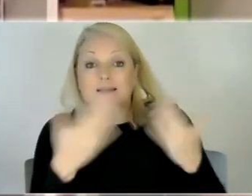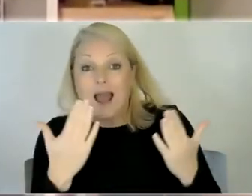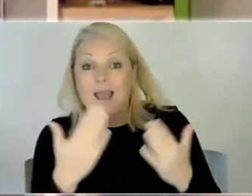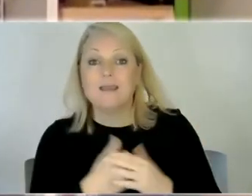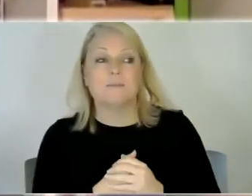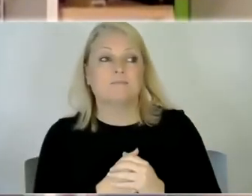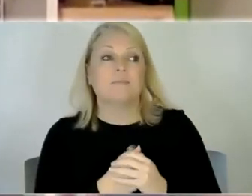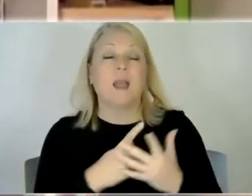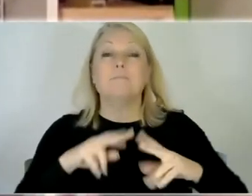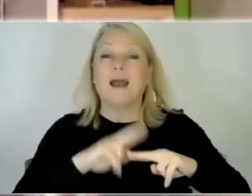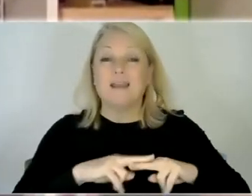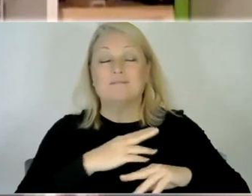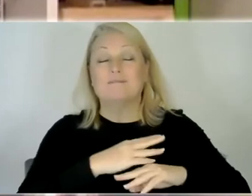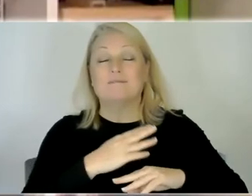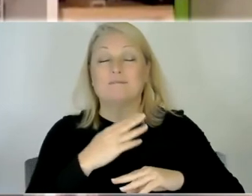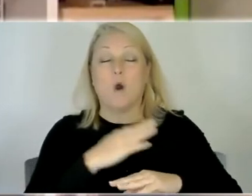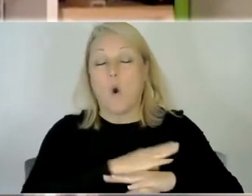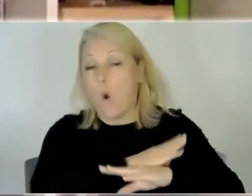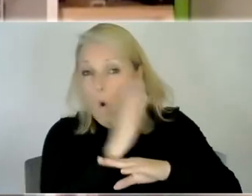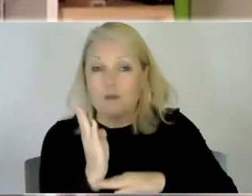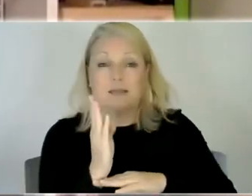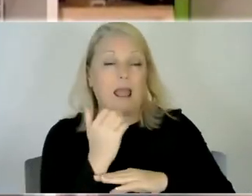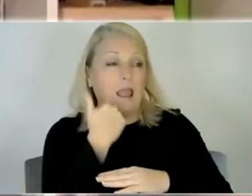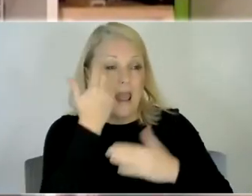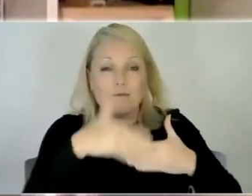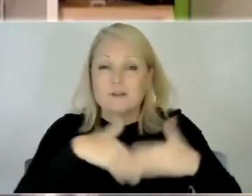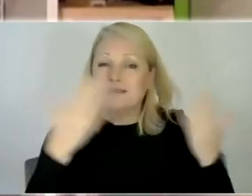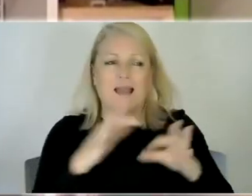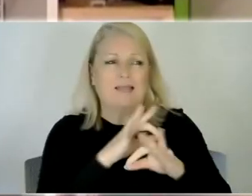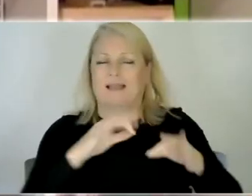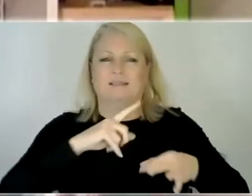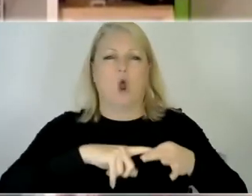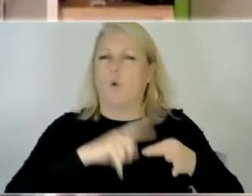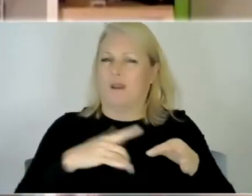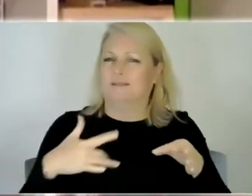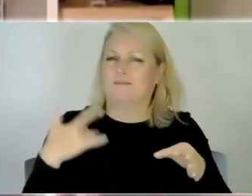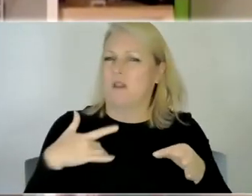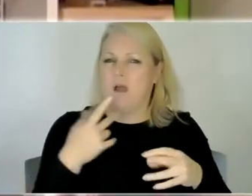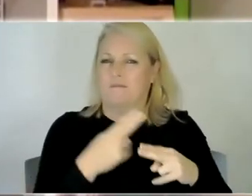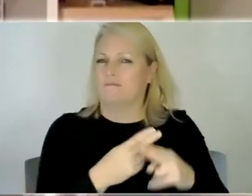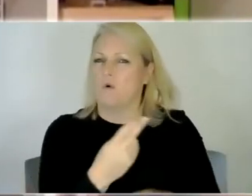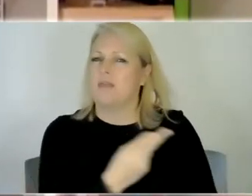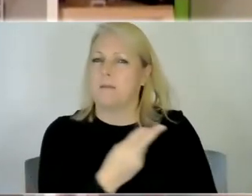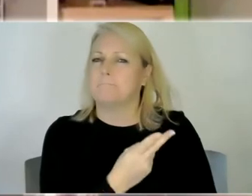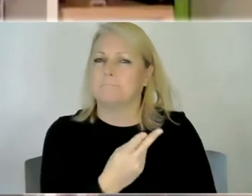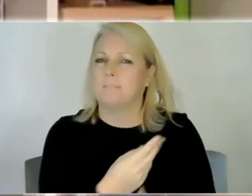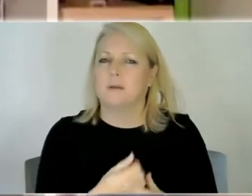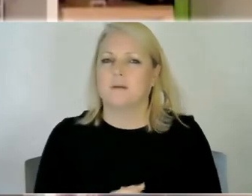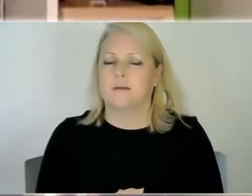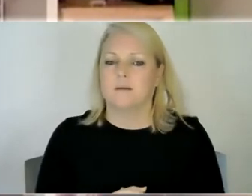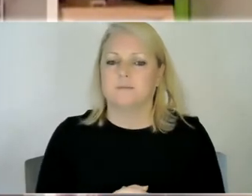all day every day there's it's not you know the sort of quality of life for them that that that they need um